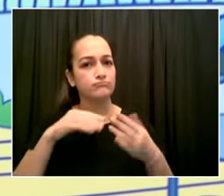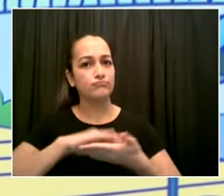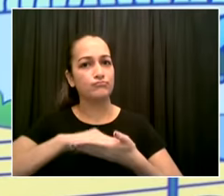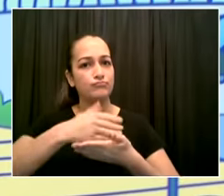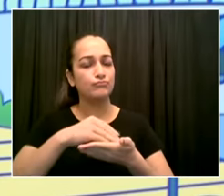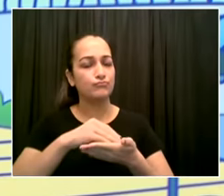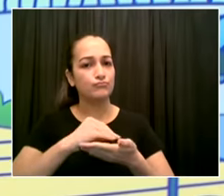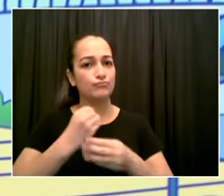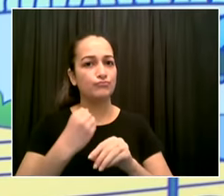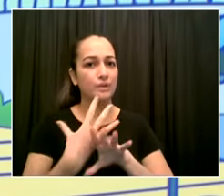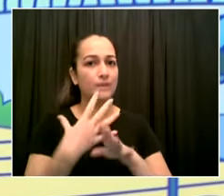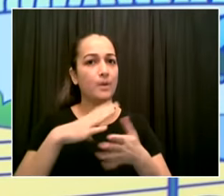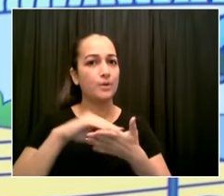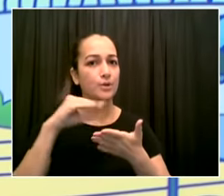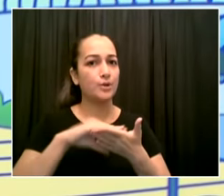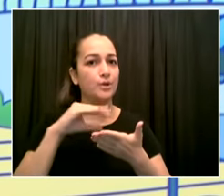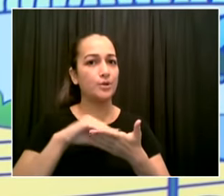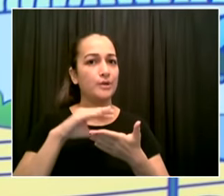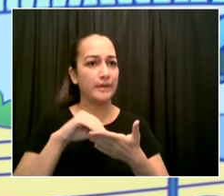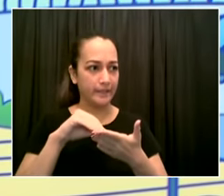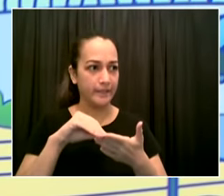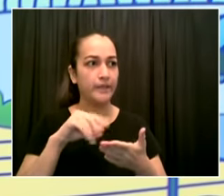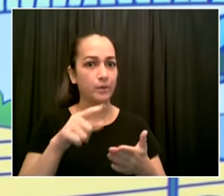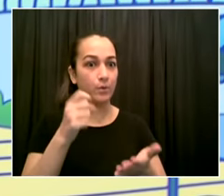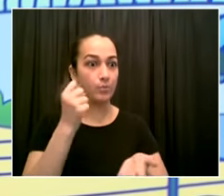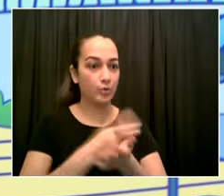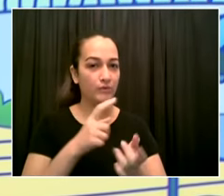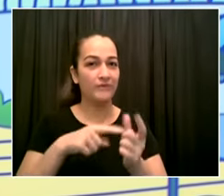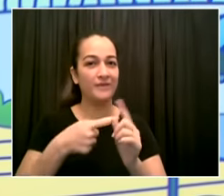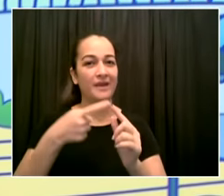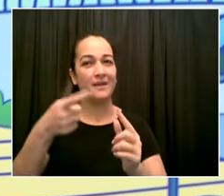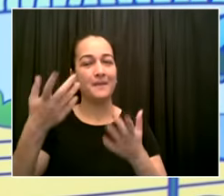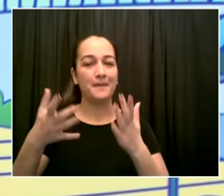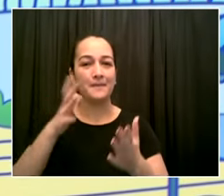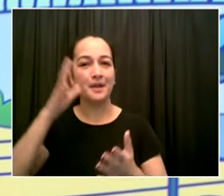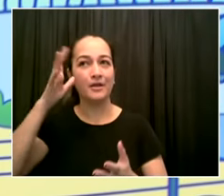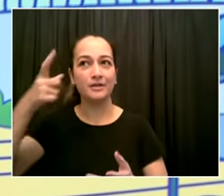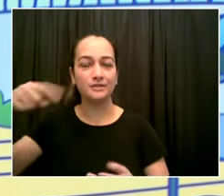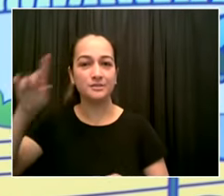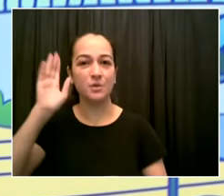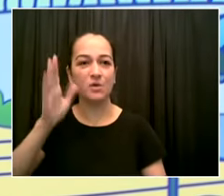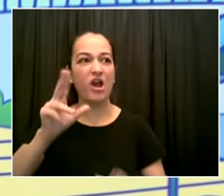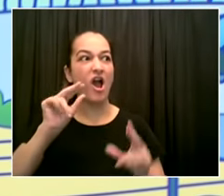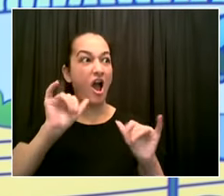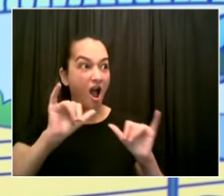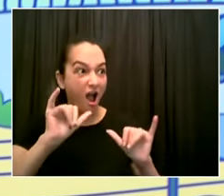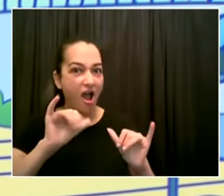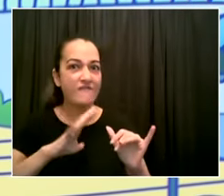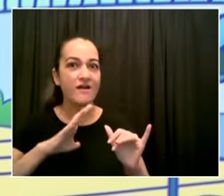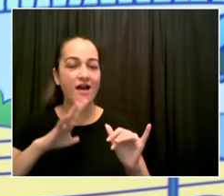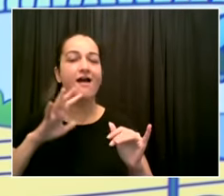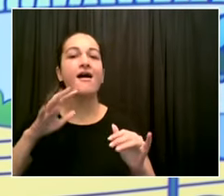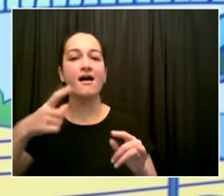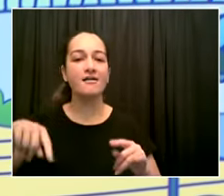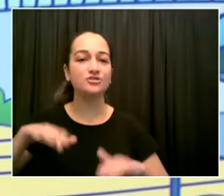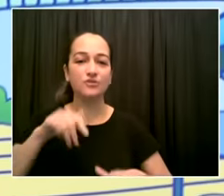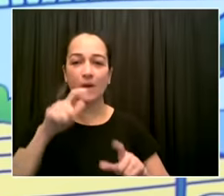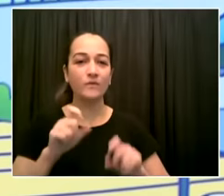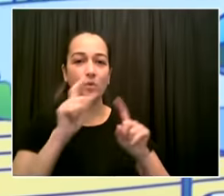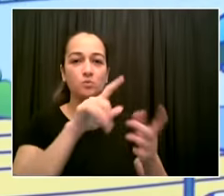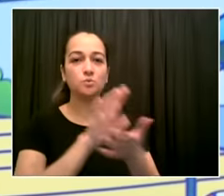one thing i just say and i i'm a parent first literally i i this is how i see the world